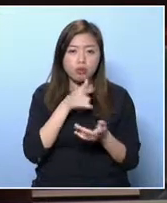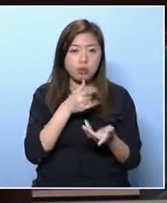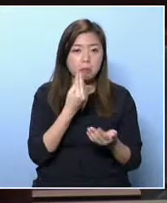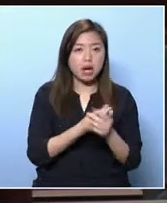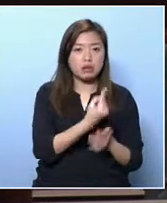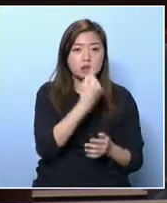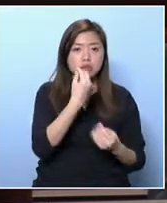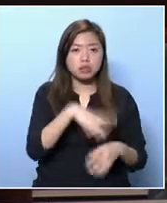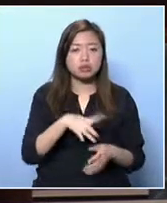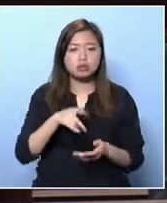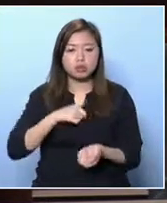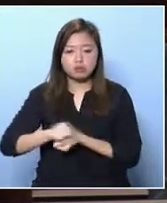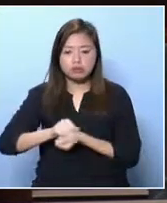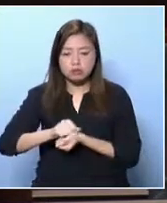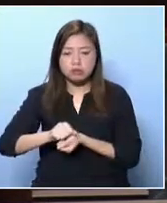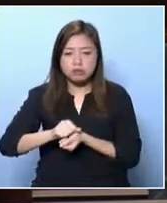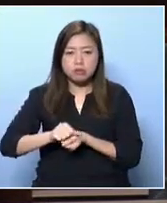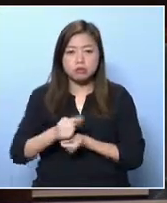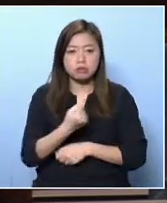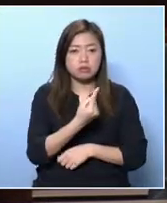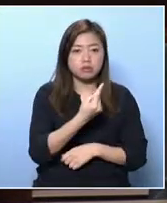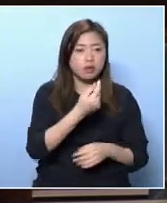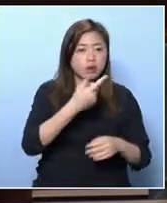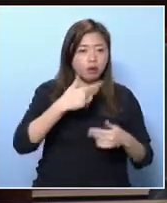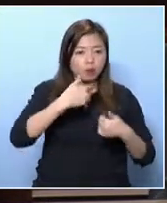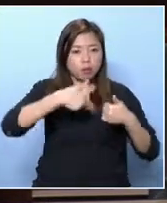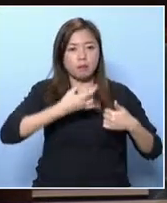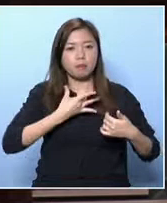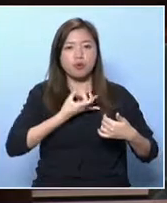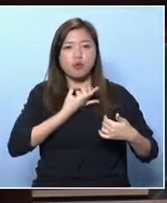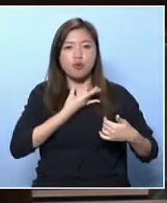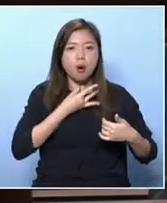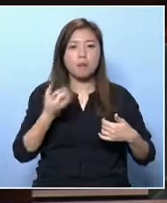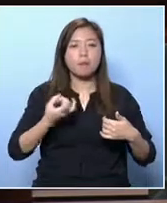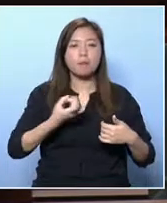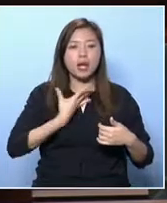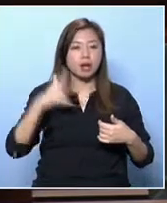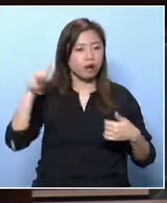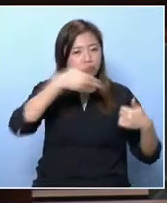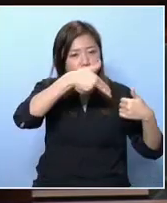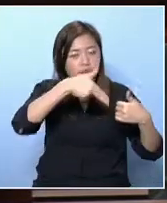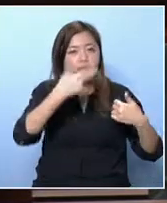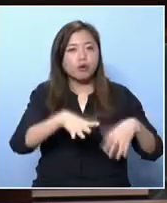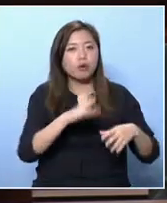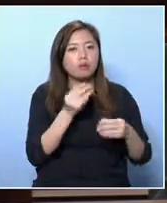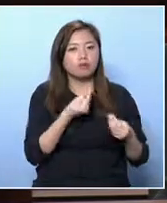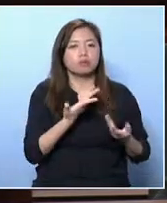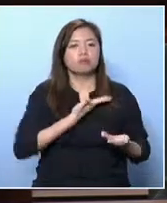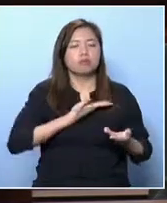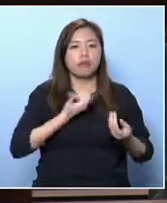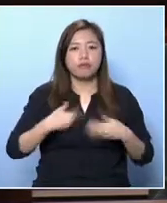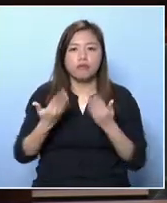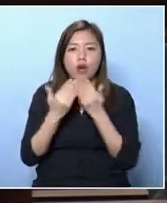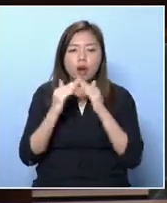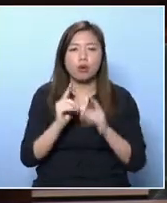I once purchased only one uniform, but when the uniform was washed and it was not dry in good time.